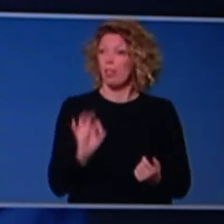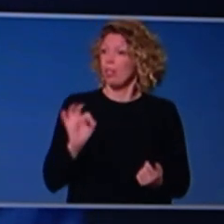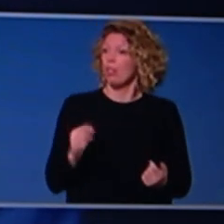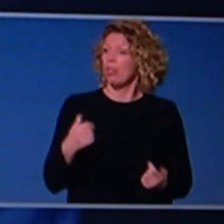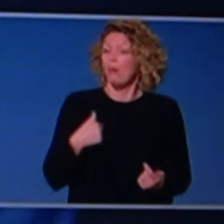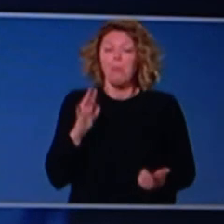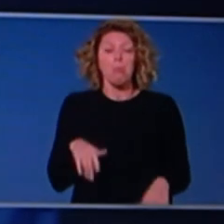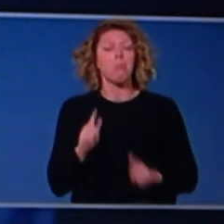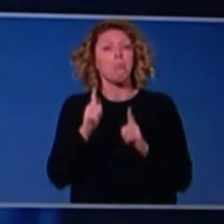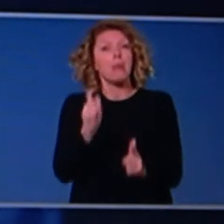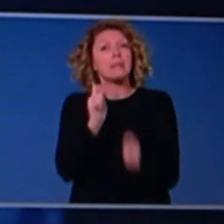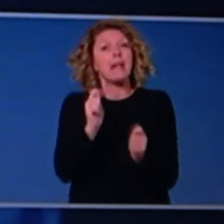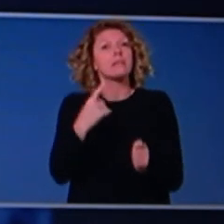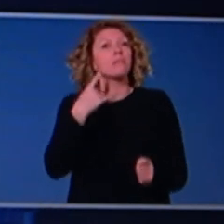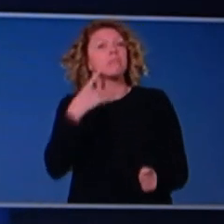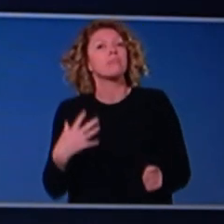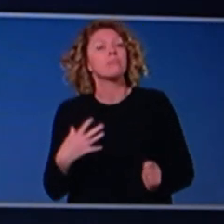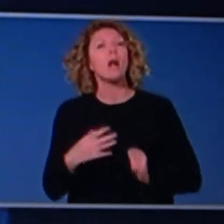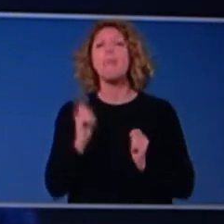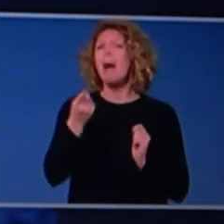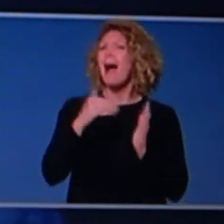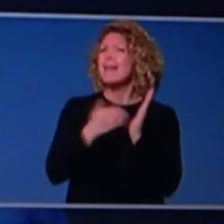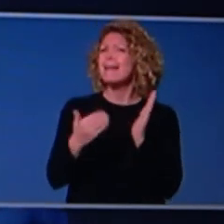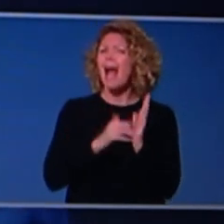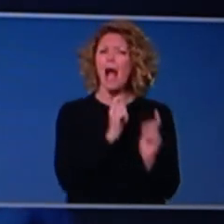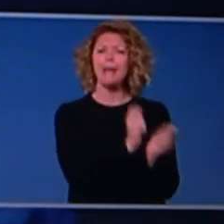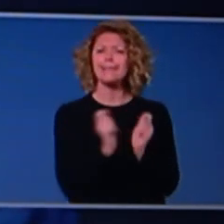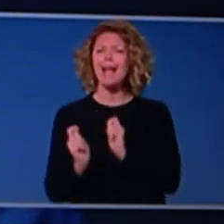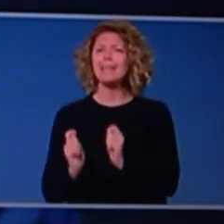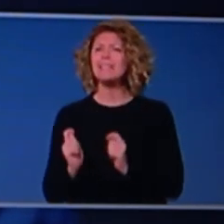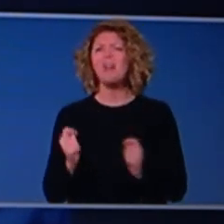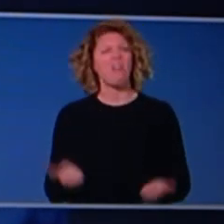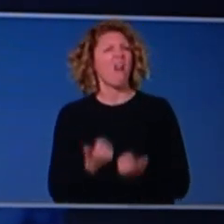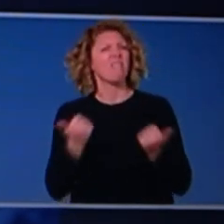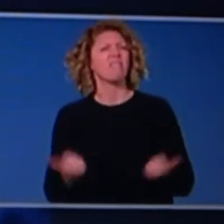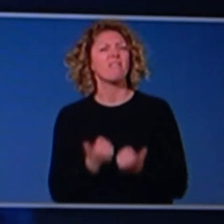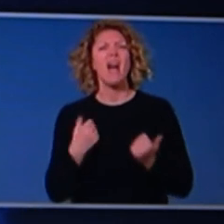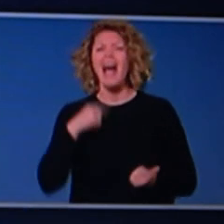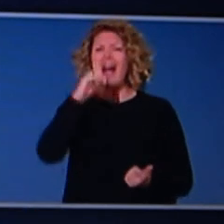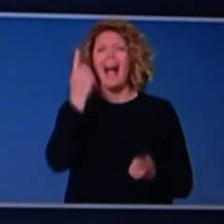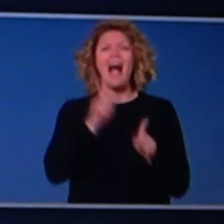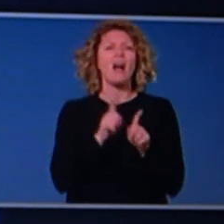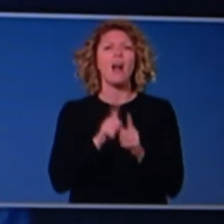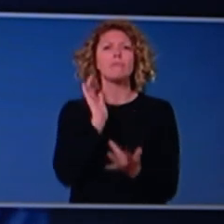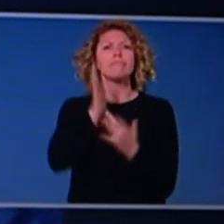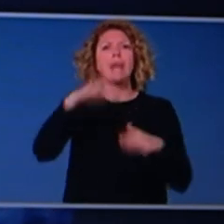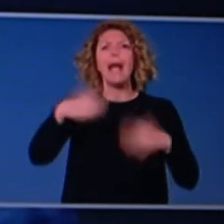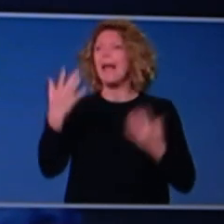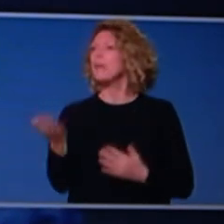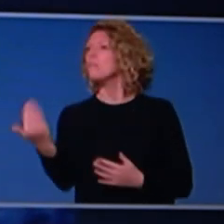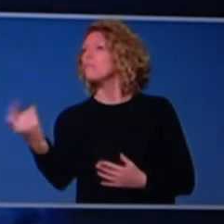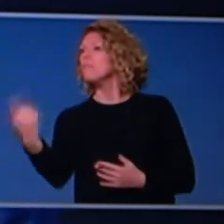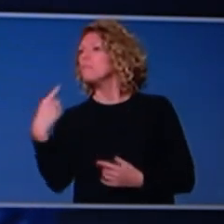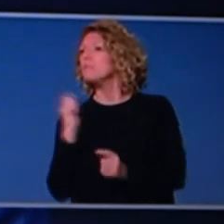positivity in testing, that does not seem to be a very effective way of